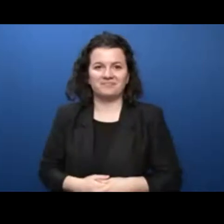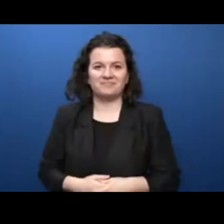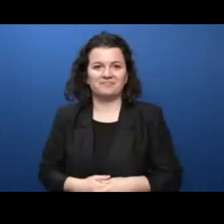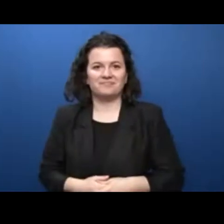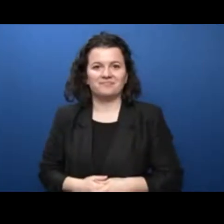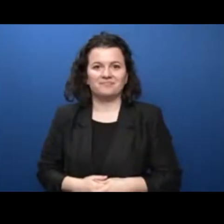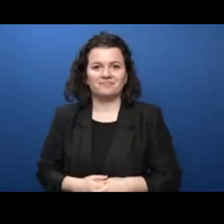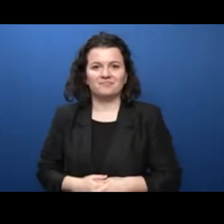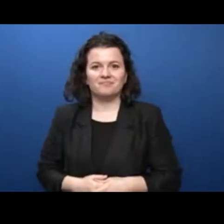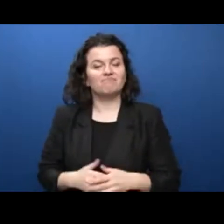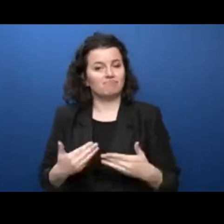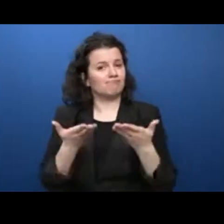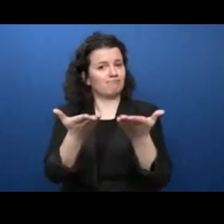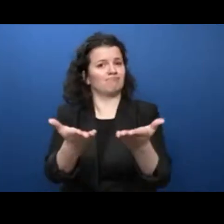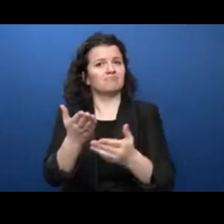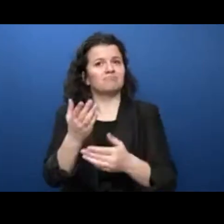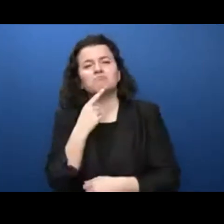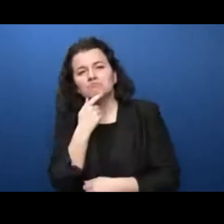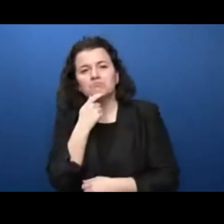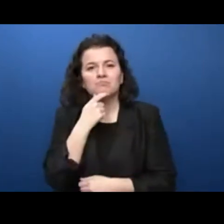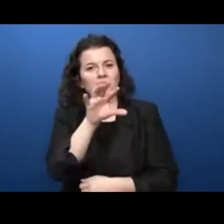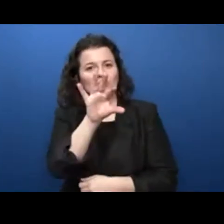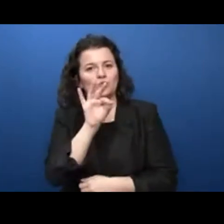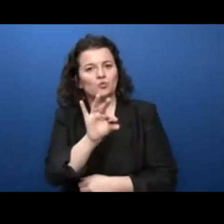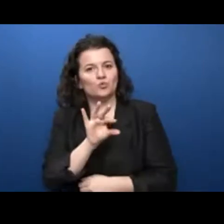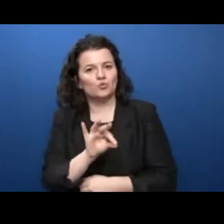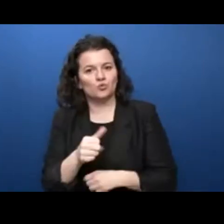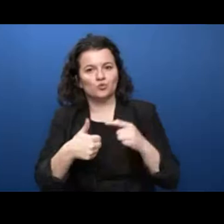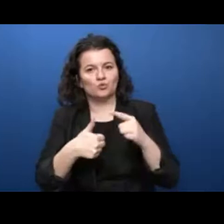So, go ahead and select an answer for each of those three questions.